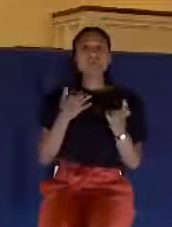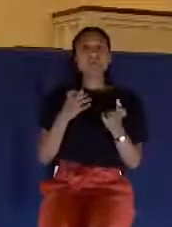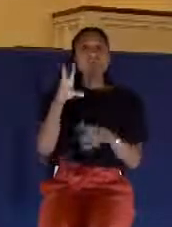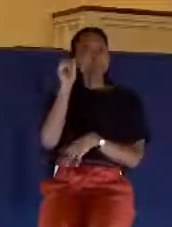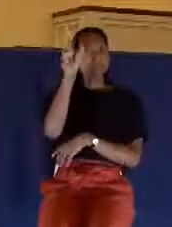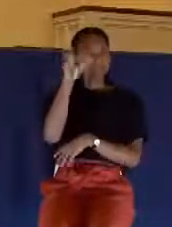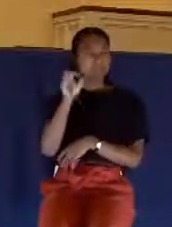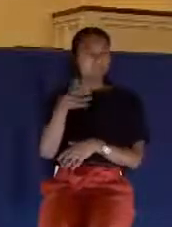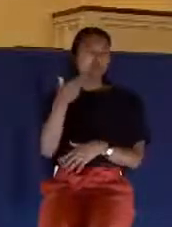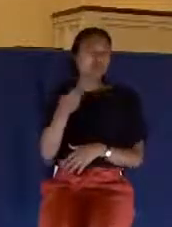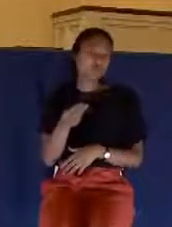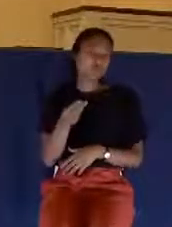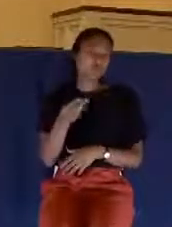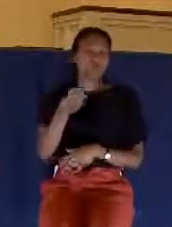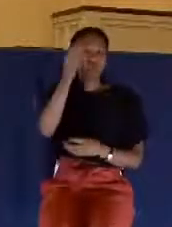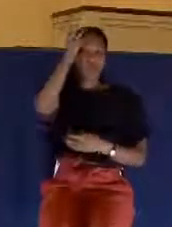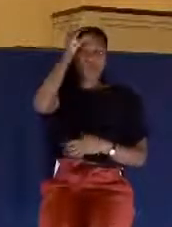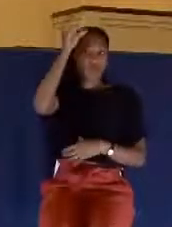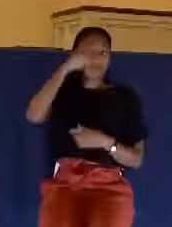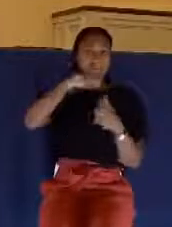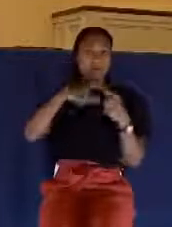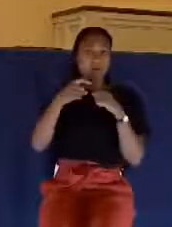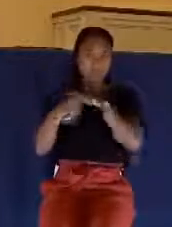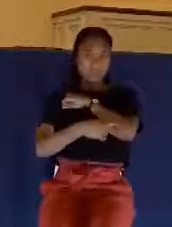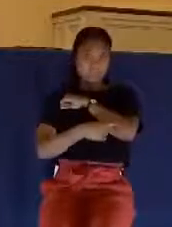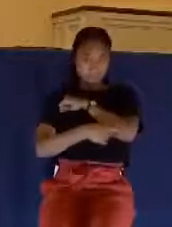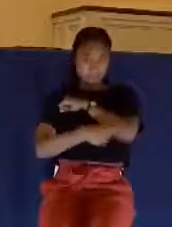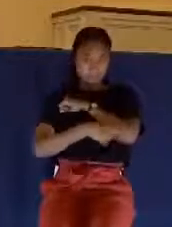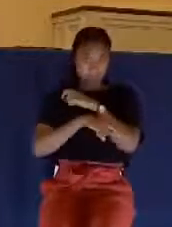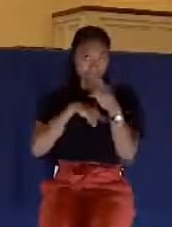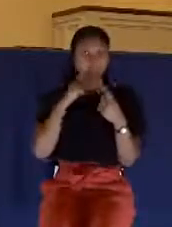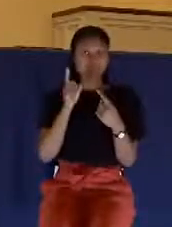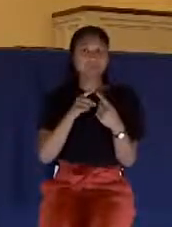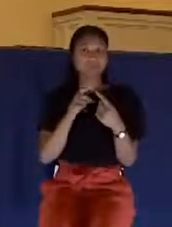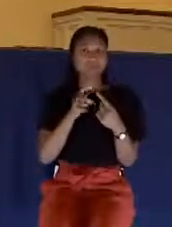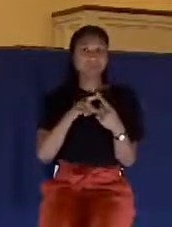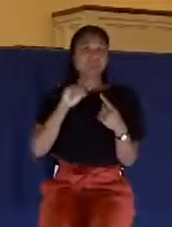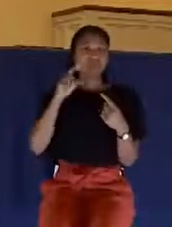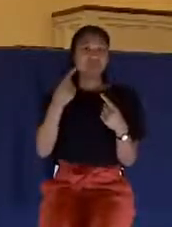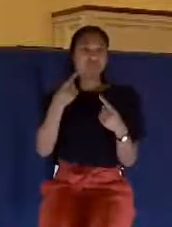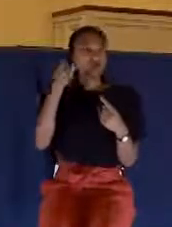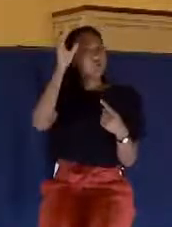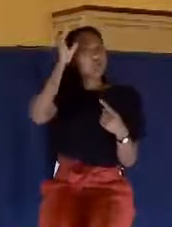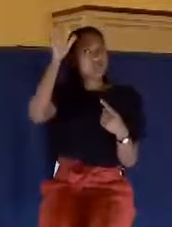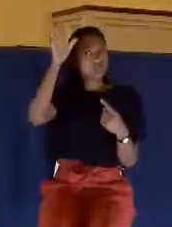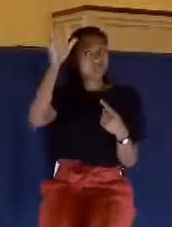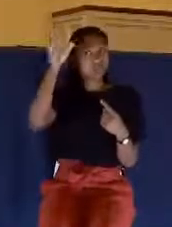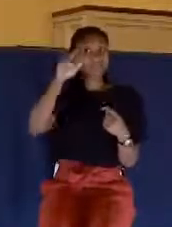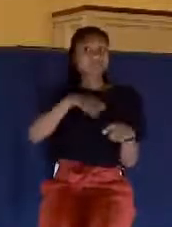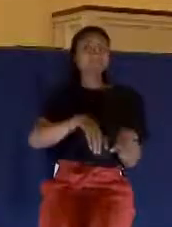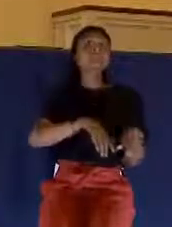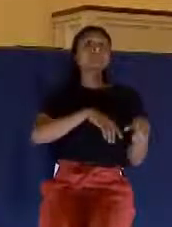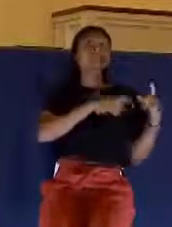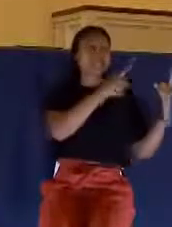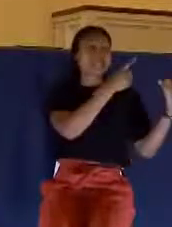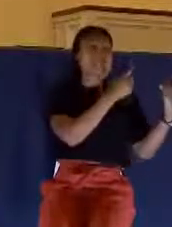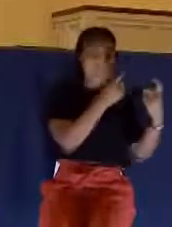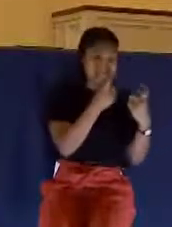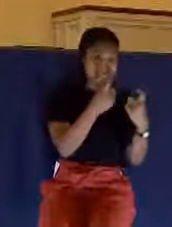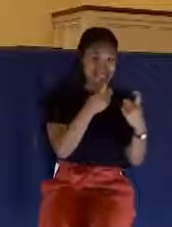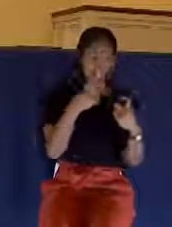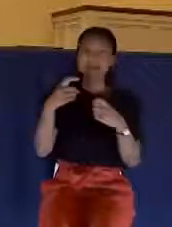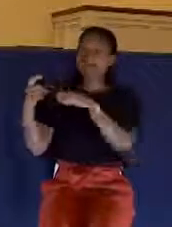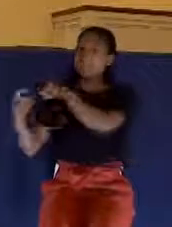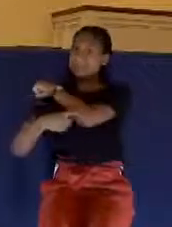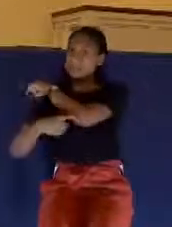statements here about temptation. The first one I want you to think about is that testing and temptation are not the same. I want to make